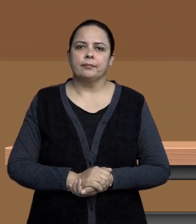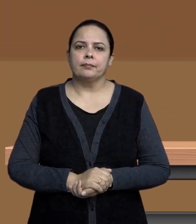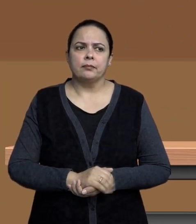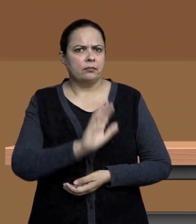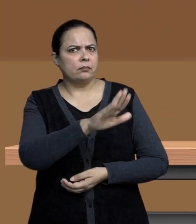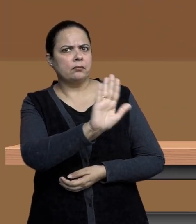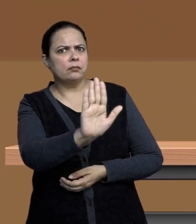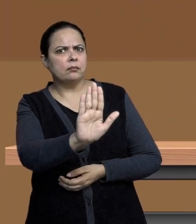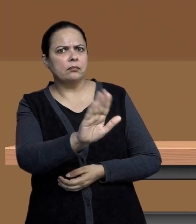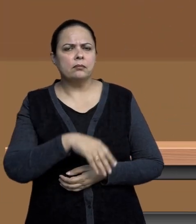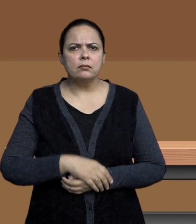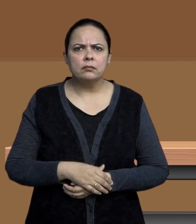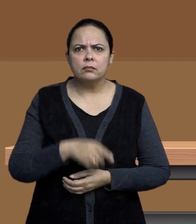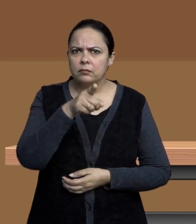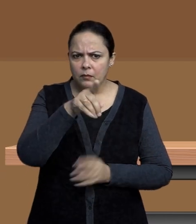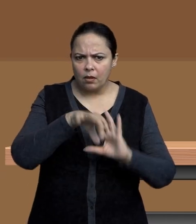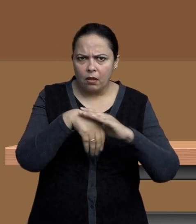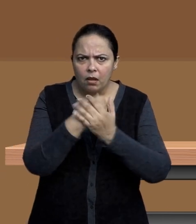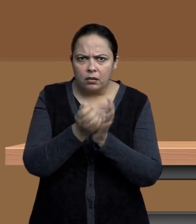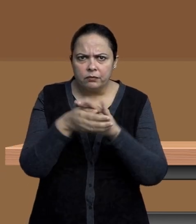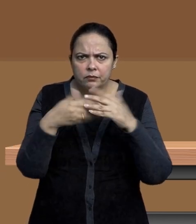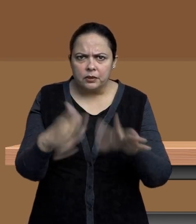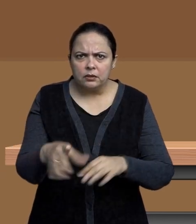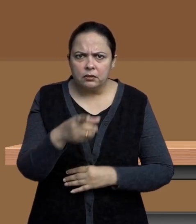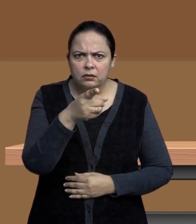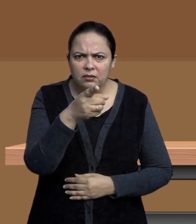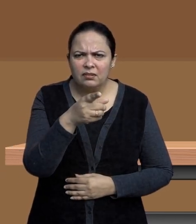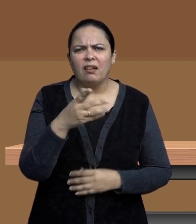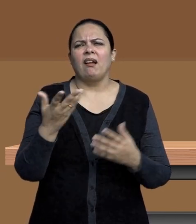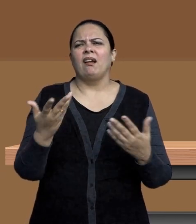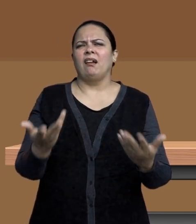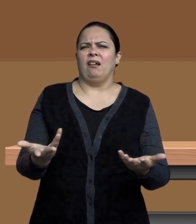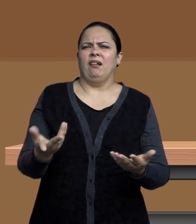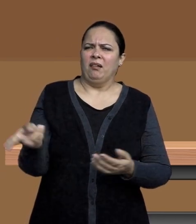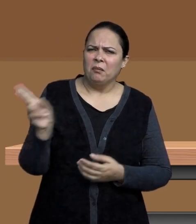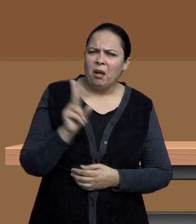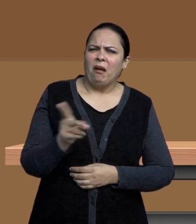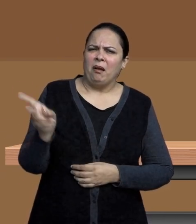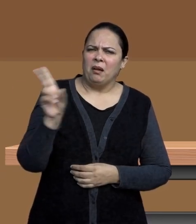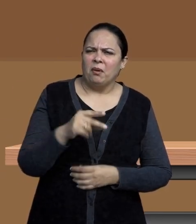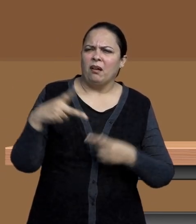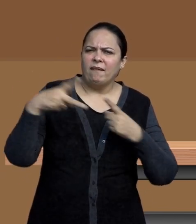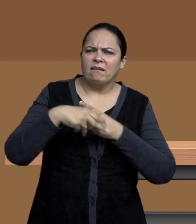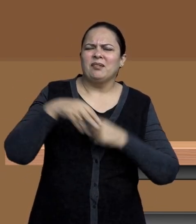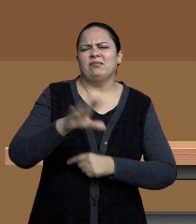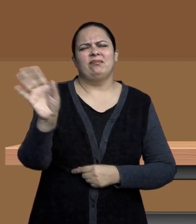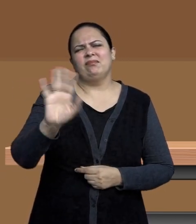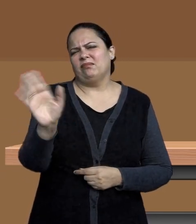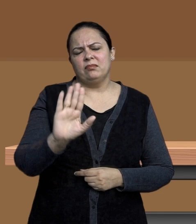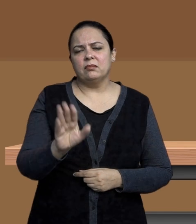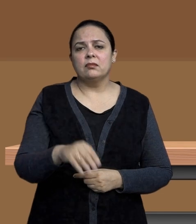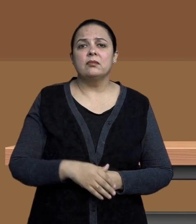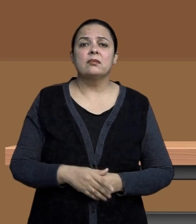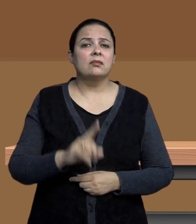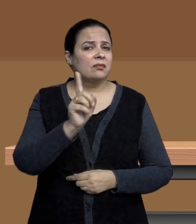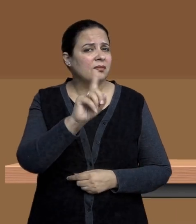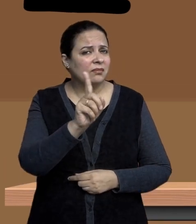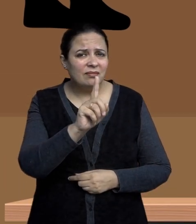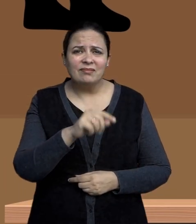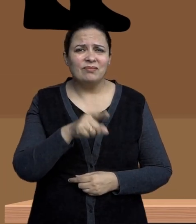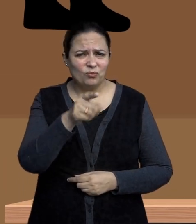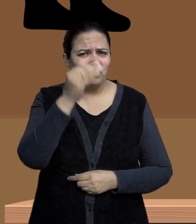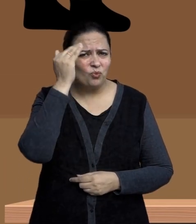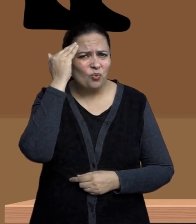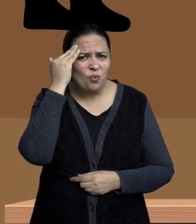Did you wash your hands? Now, please don't start again, Rani. Sonu, you